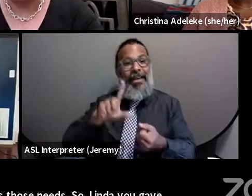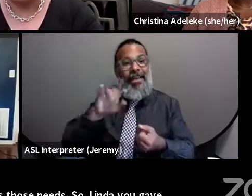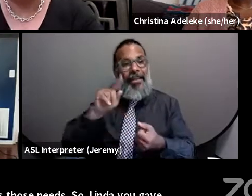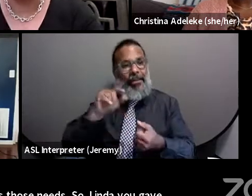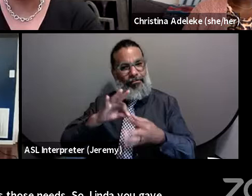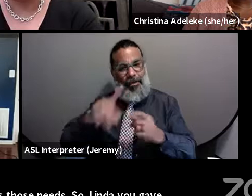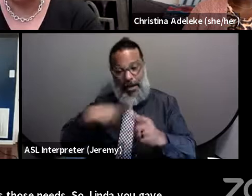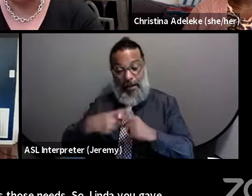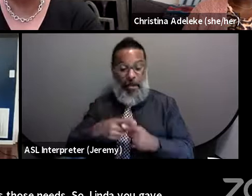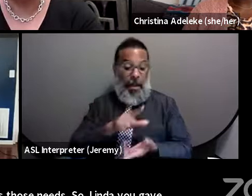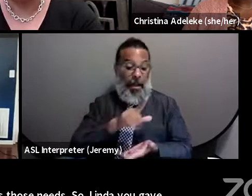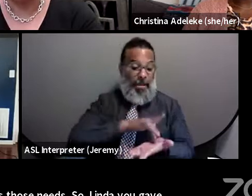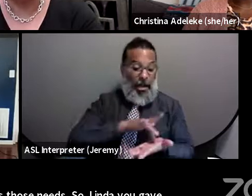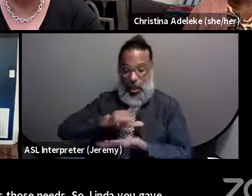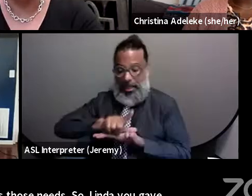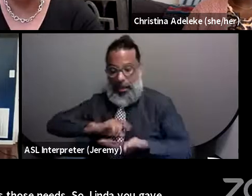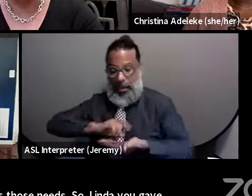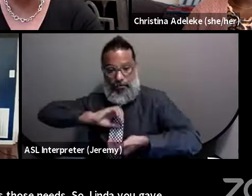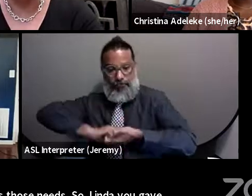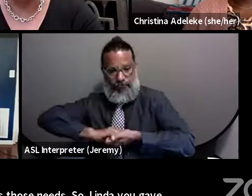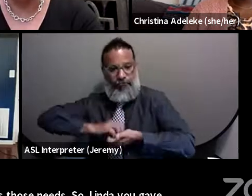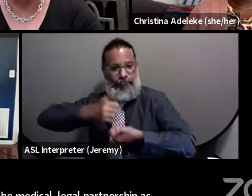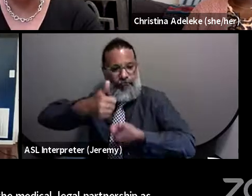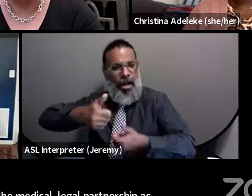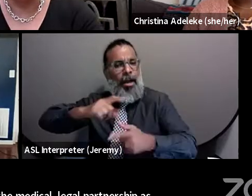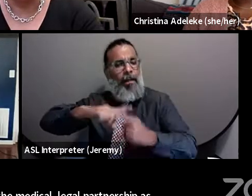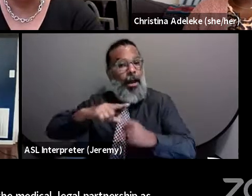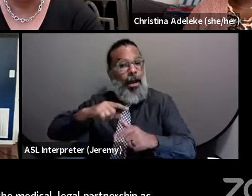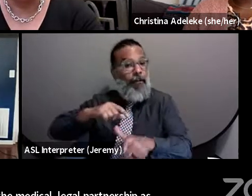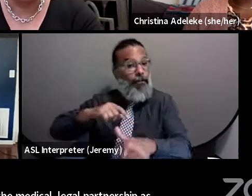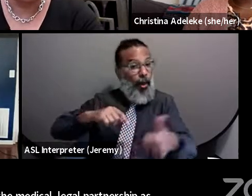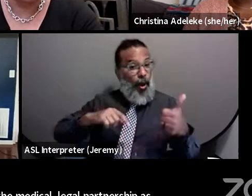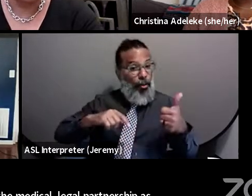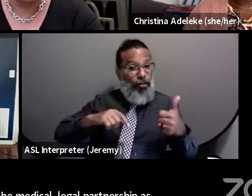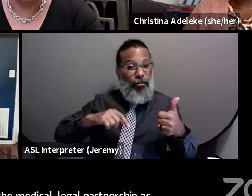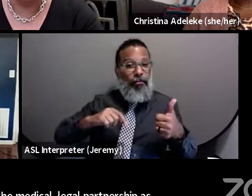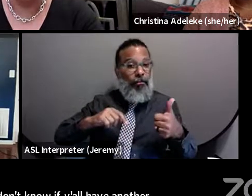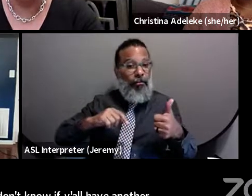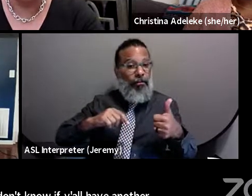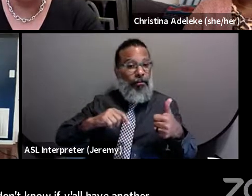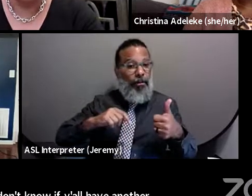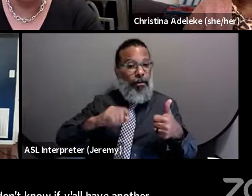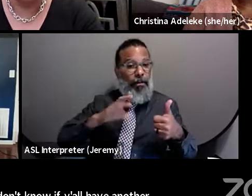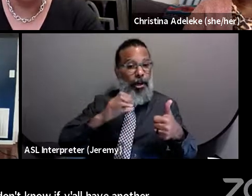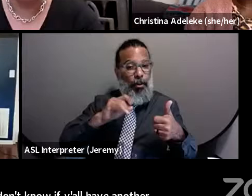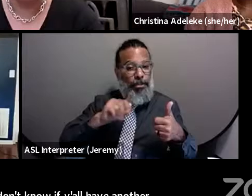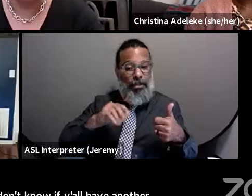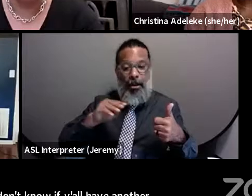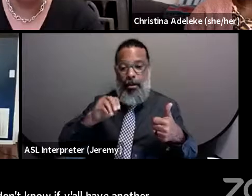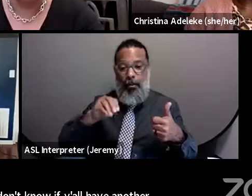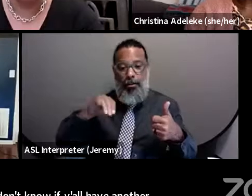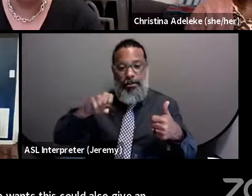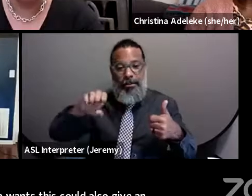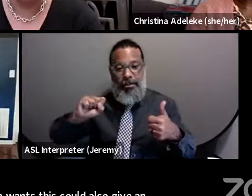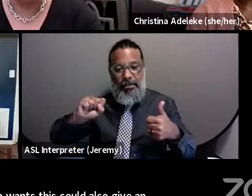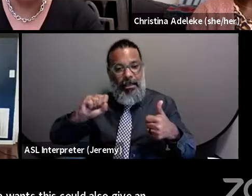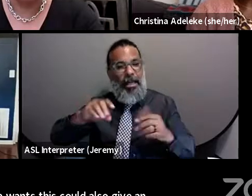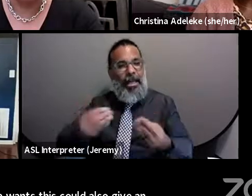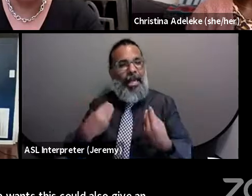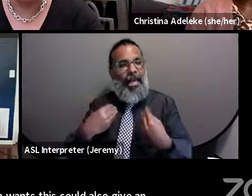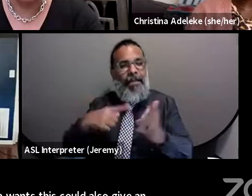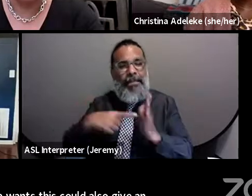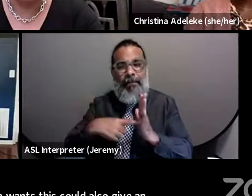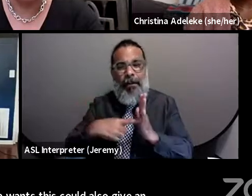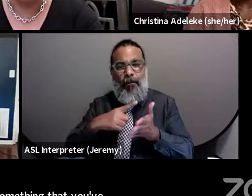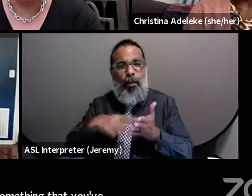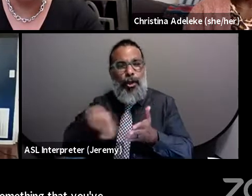legal partnership as one of those things. Um, I don't know if y'all have another one, or maybe Christina and Moises could also give an example of, um, something that you've